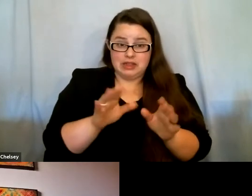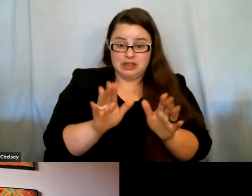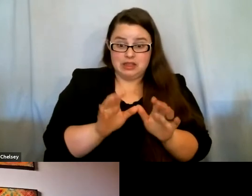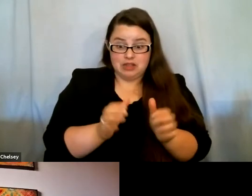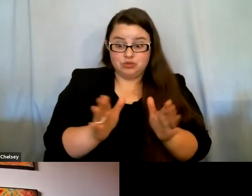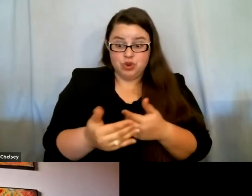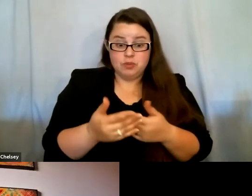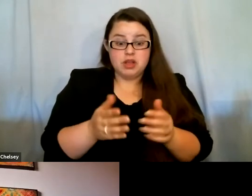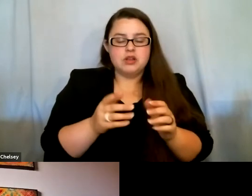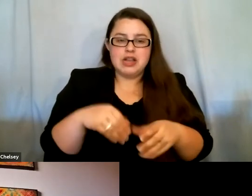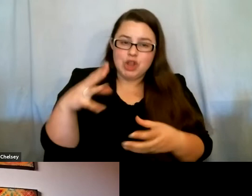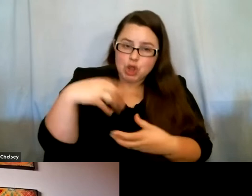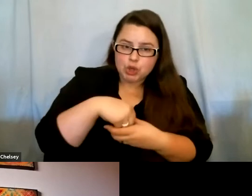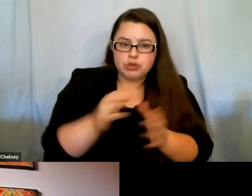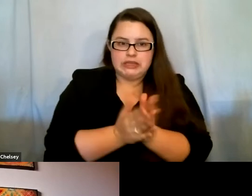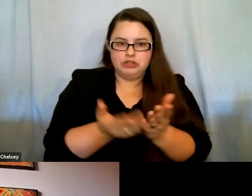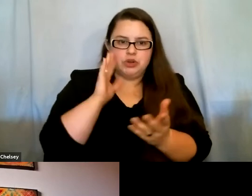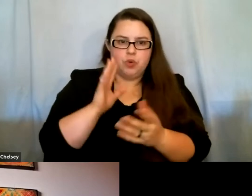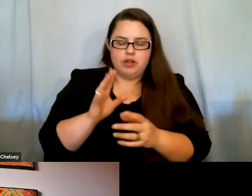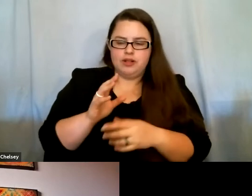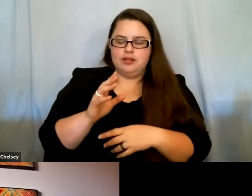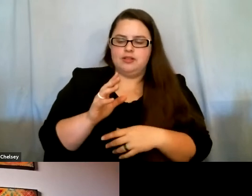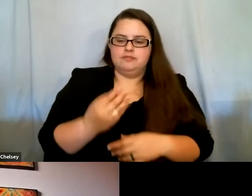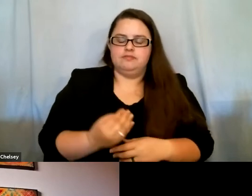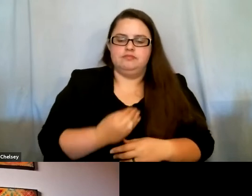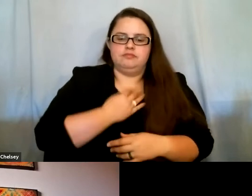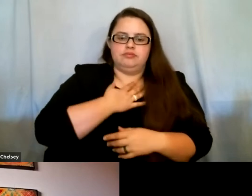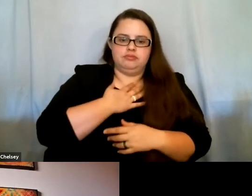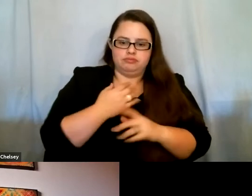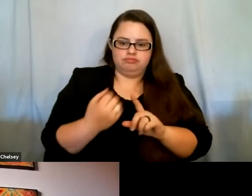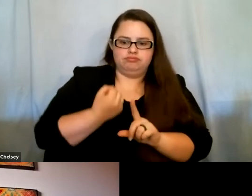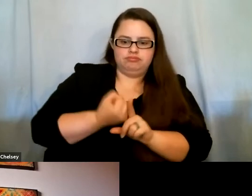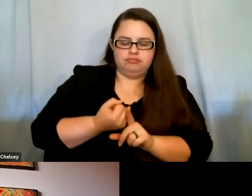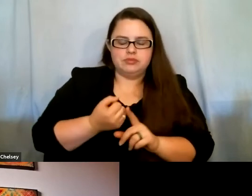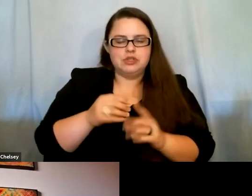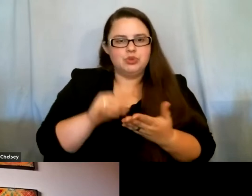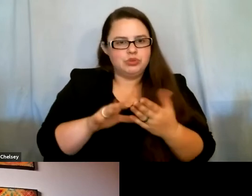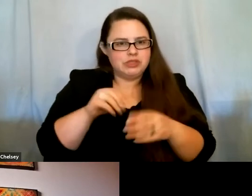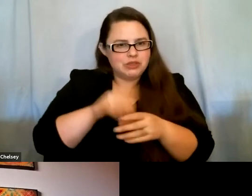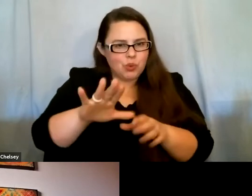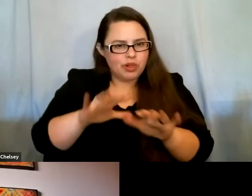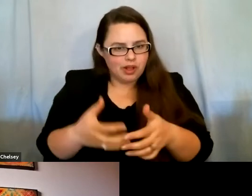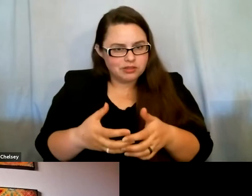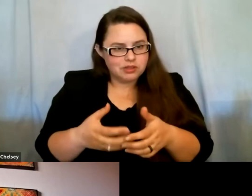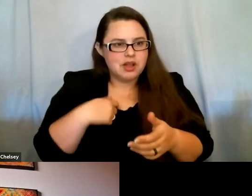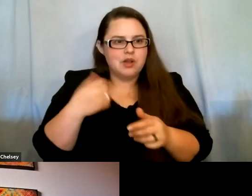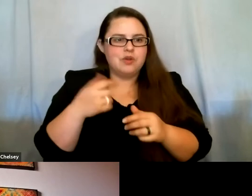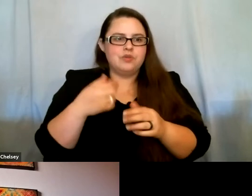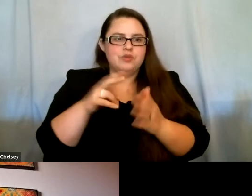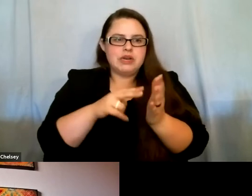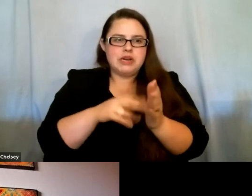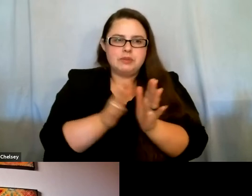students that are in your class, right? I was reading books, right? I remember reading, I remember reading Always Running